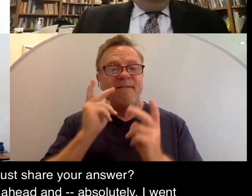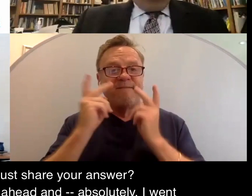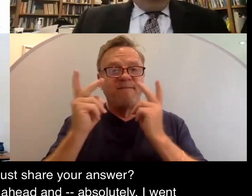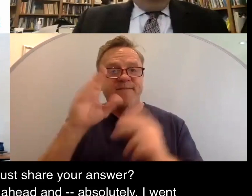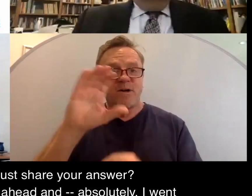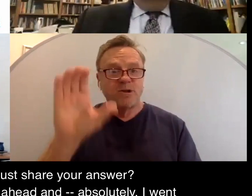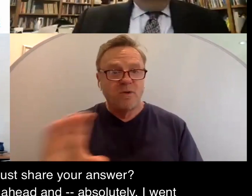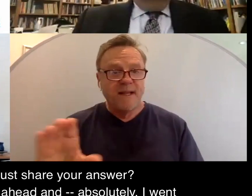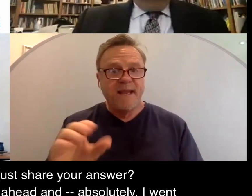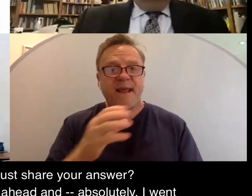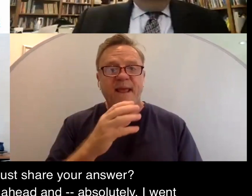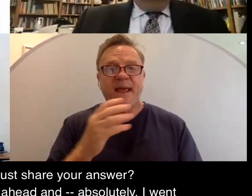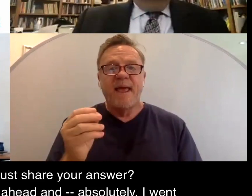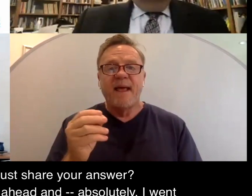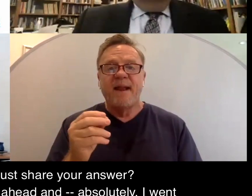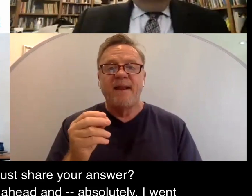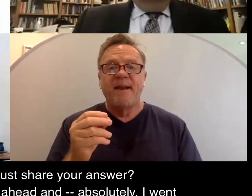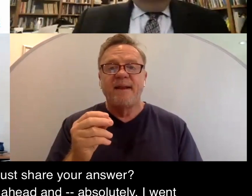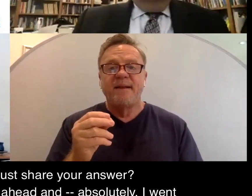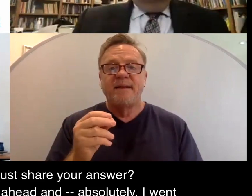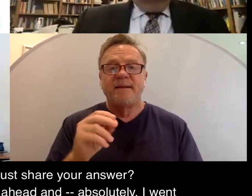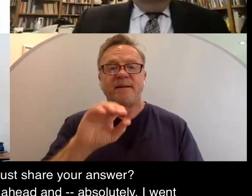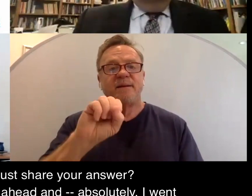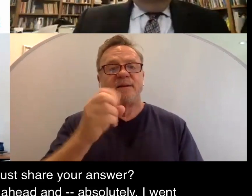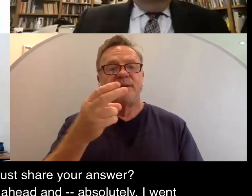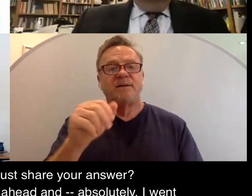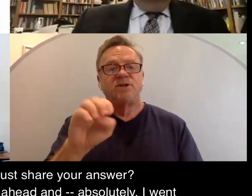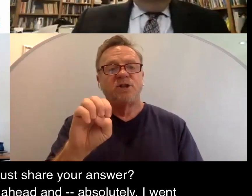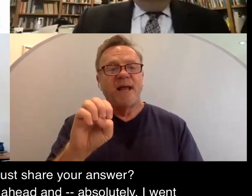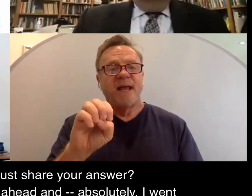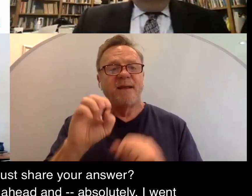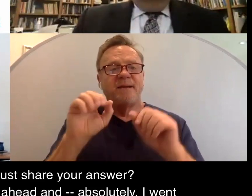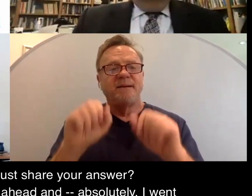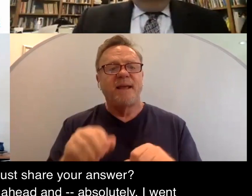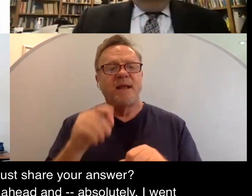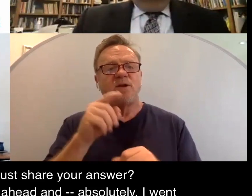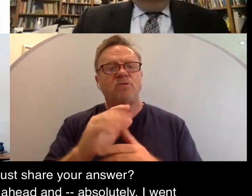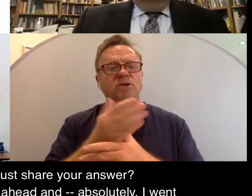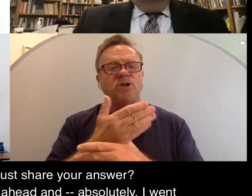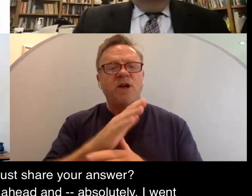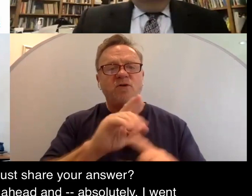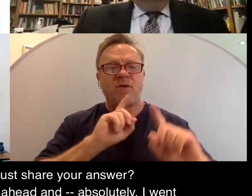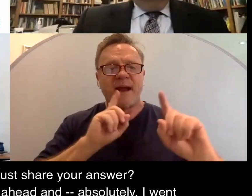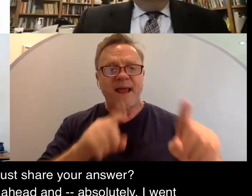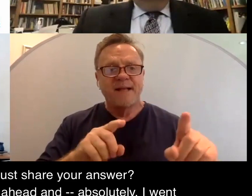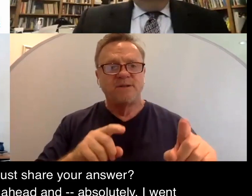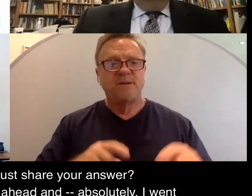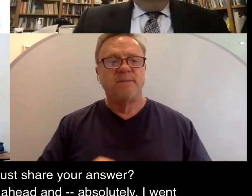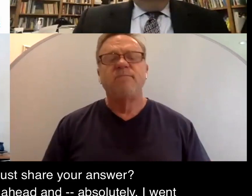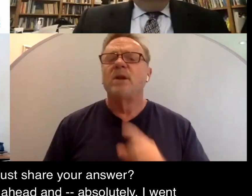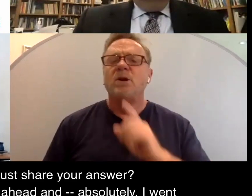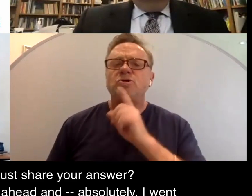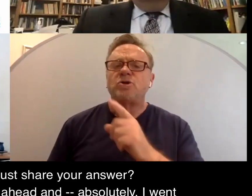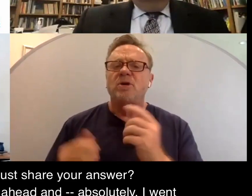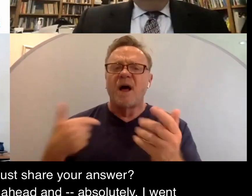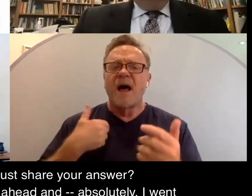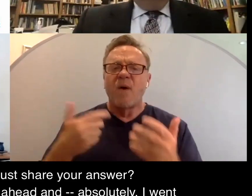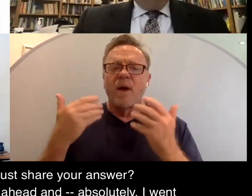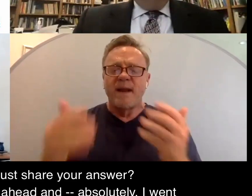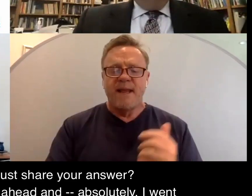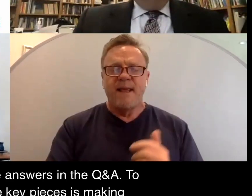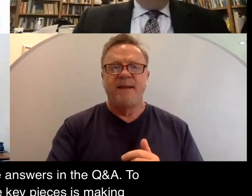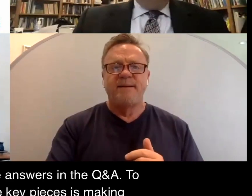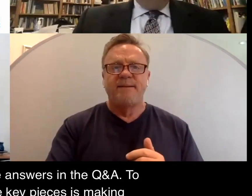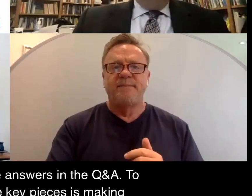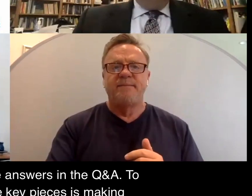And Shea, can you just share your answer? I went ahead and absolutely